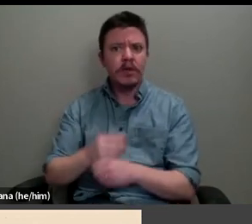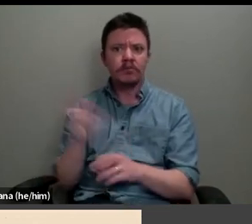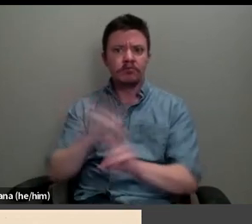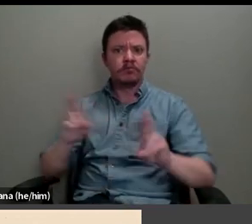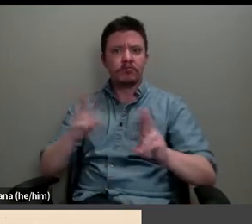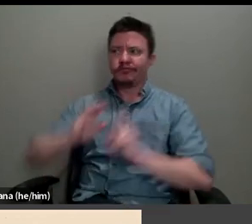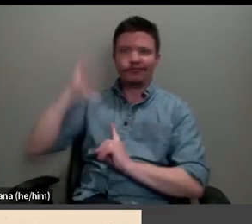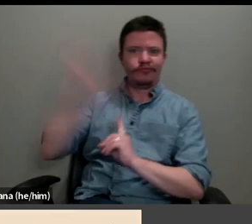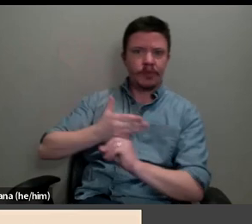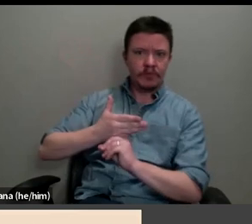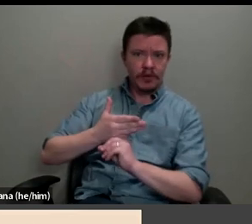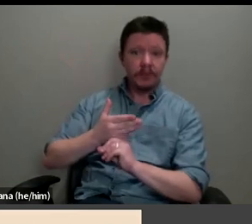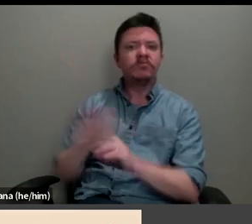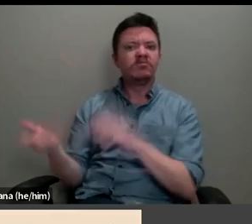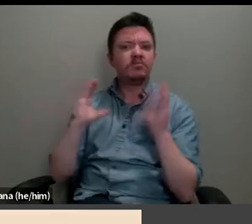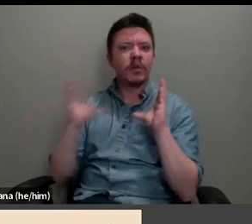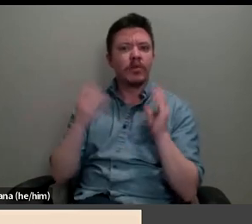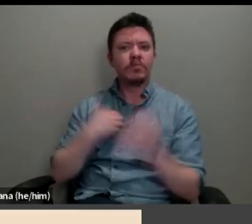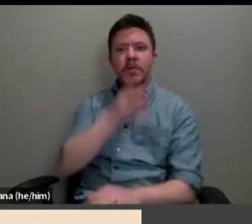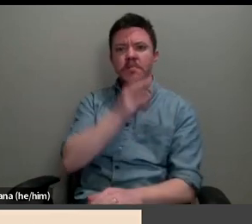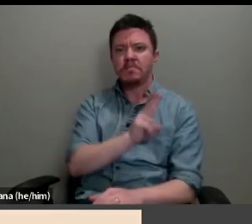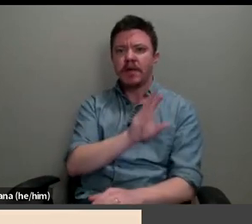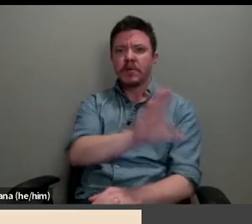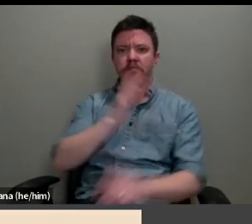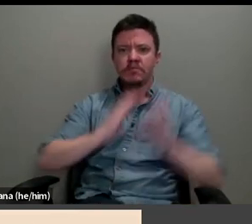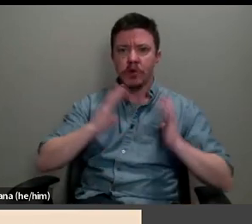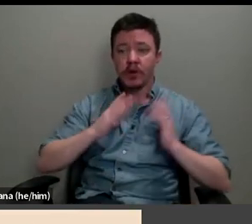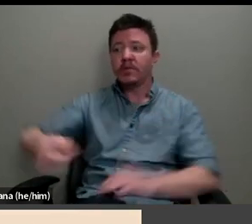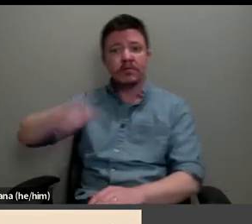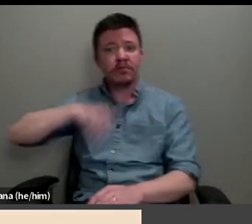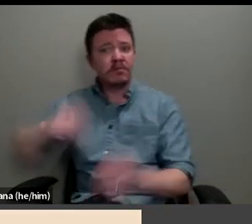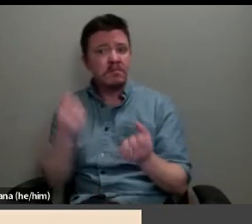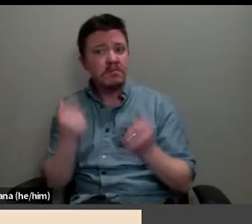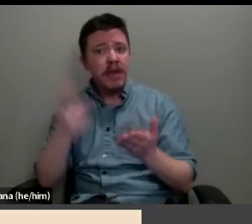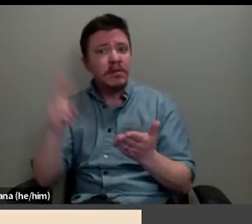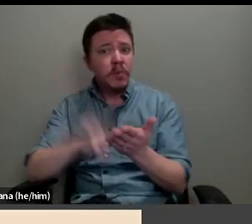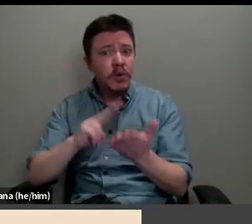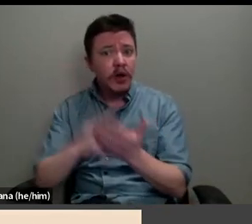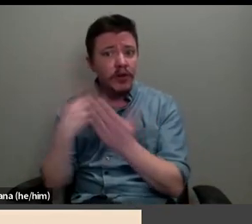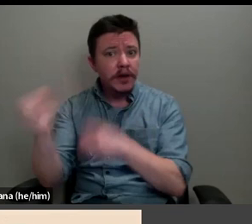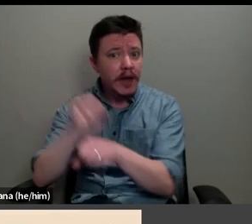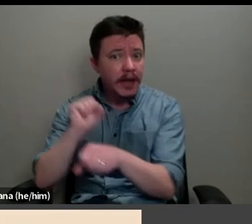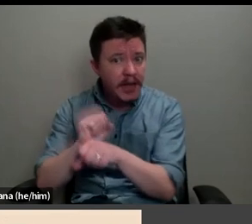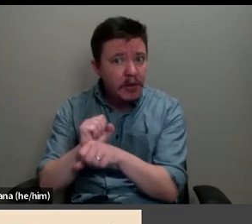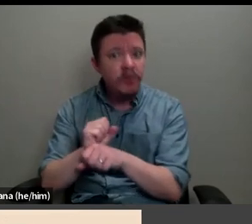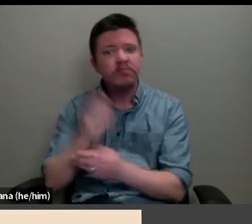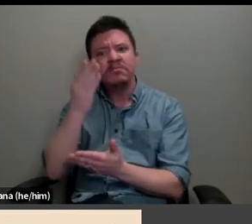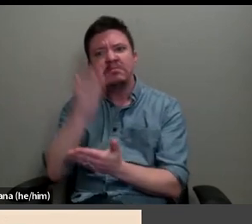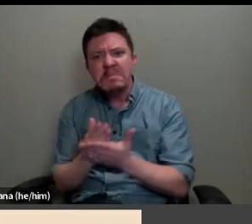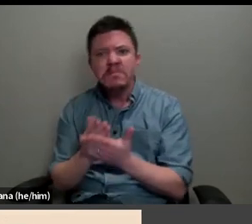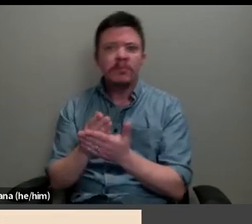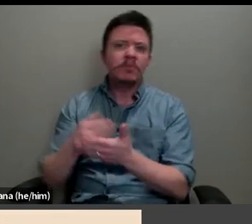owned by Madame Voyard. Many engaged in contracted out labour on peace work rates and